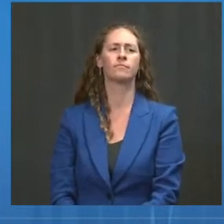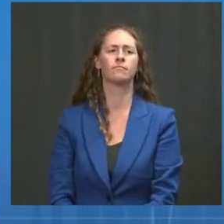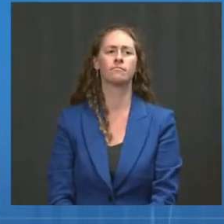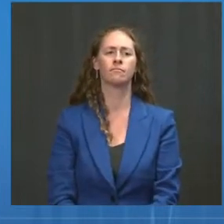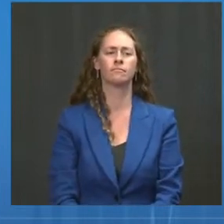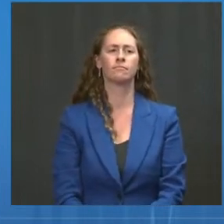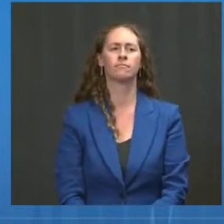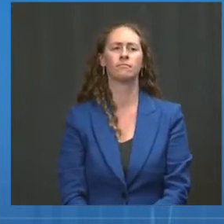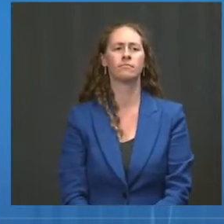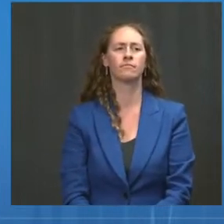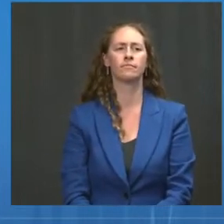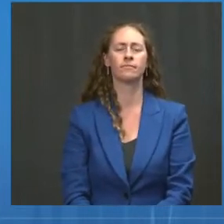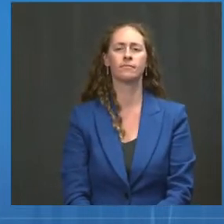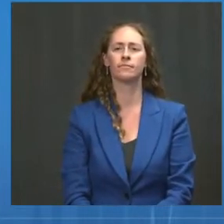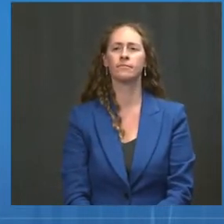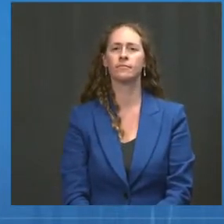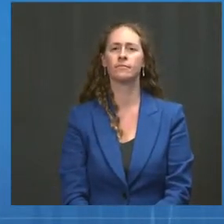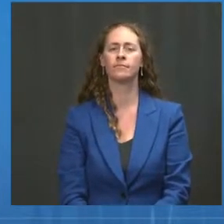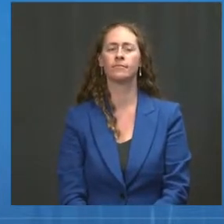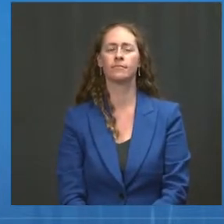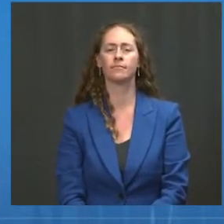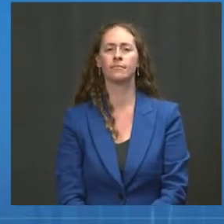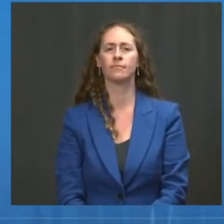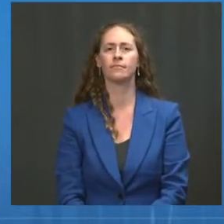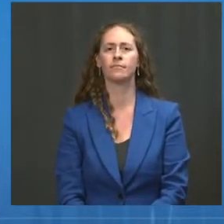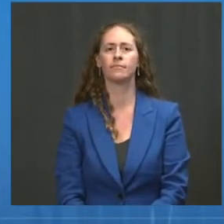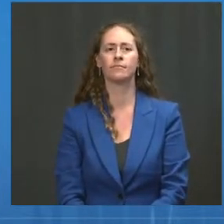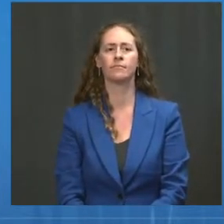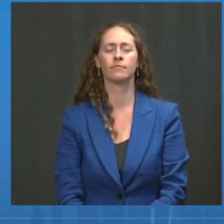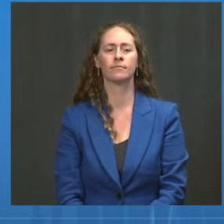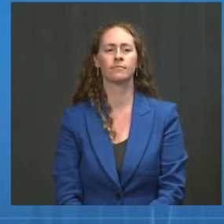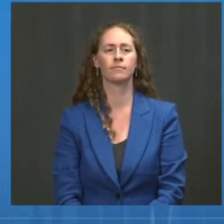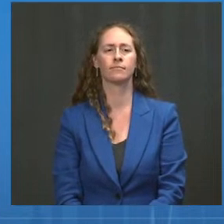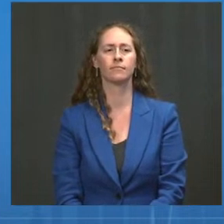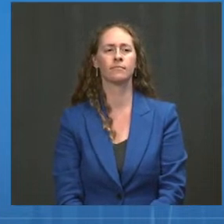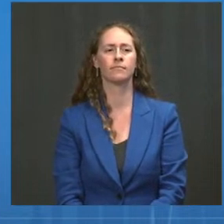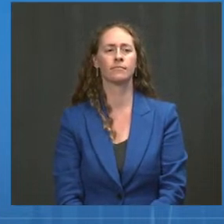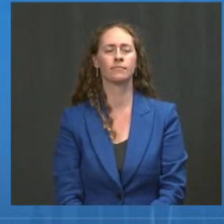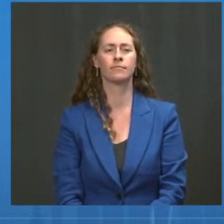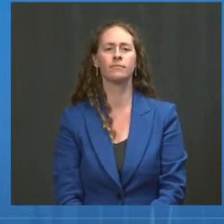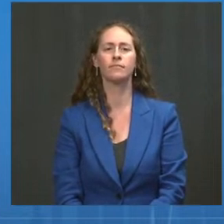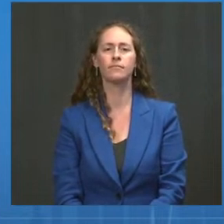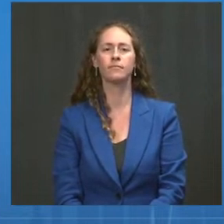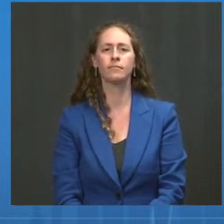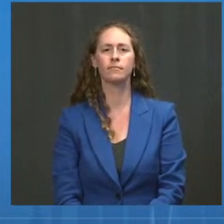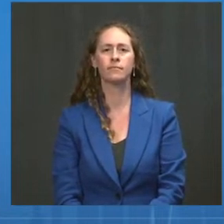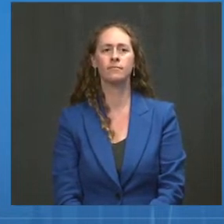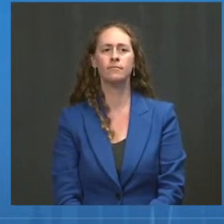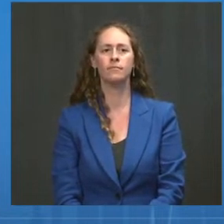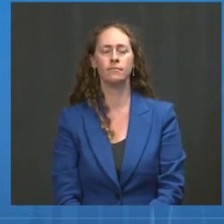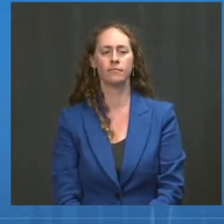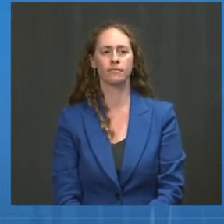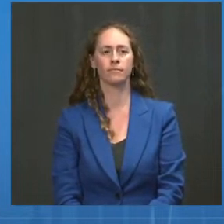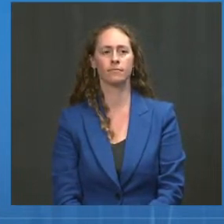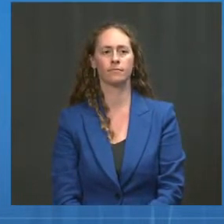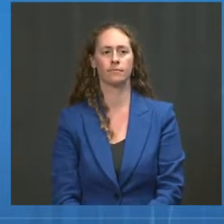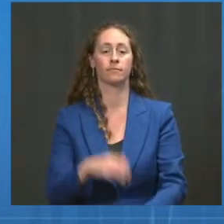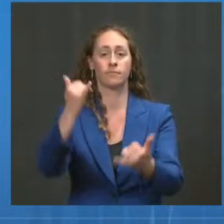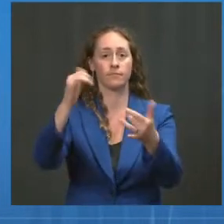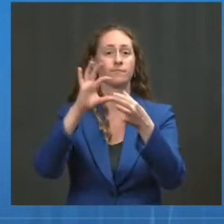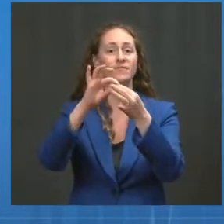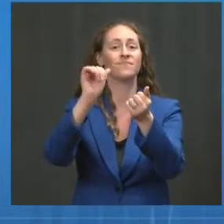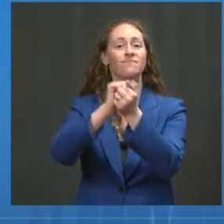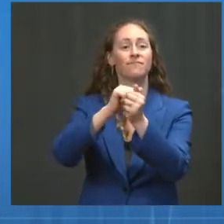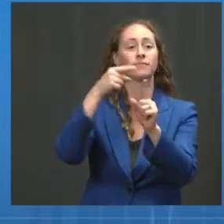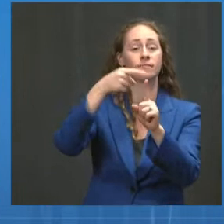Over to you, Dr. Fauci. Yeah, thank you for that question, Alice. No doubt T-cells will play a